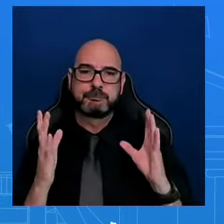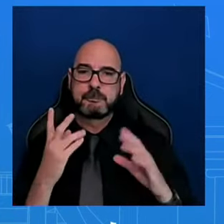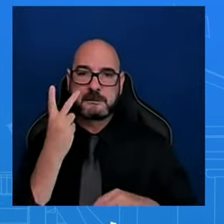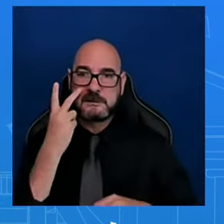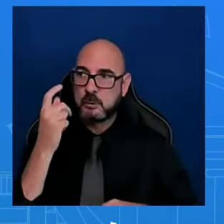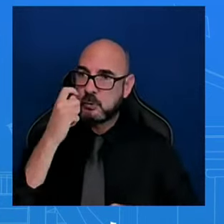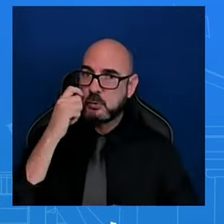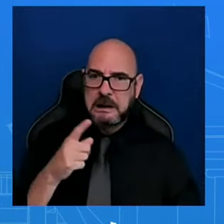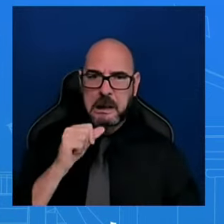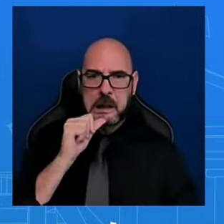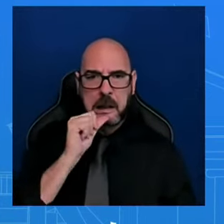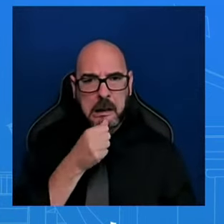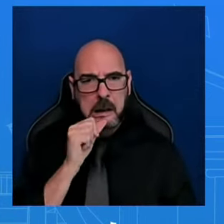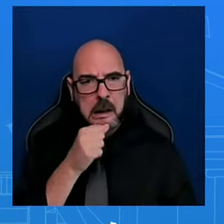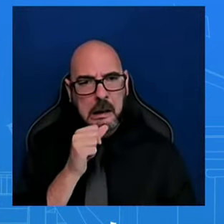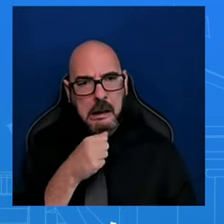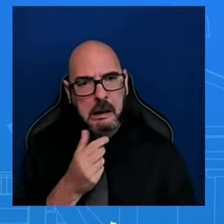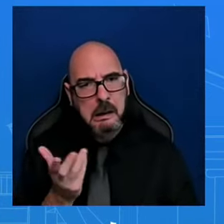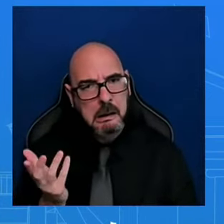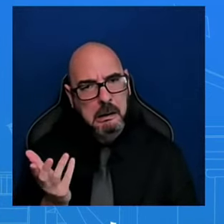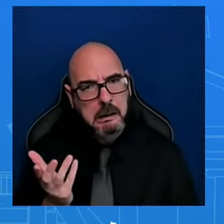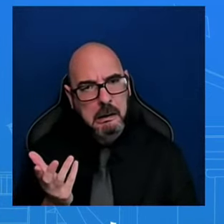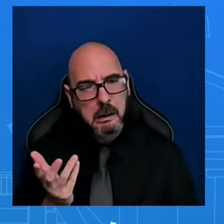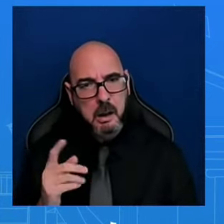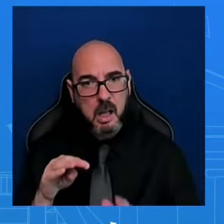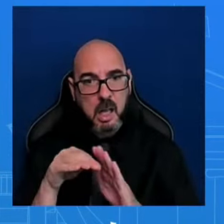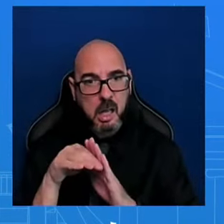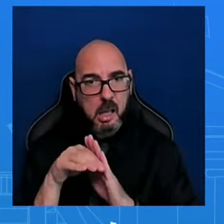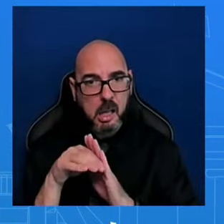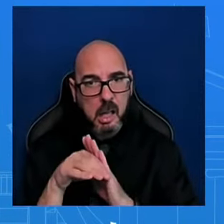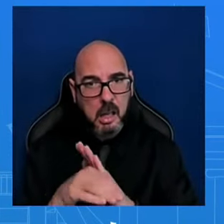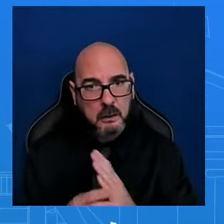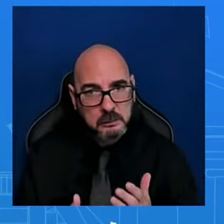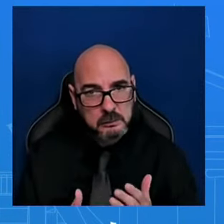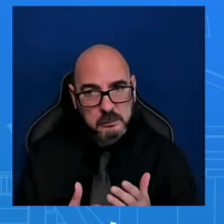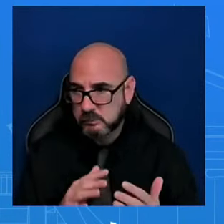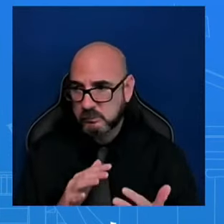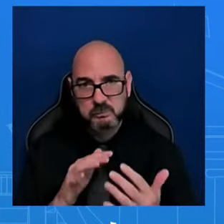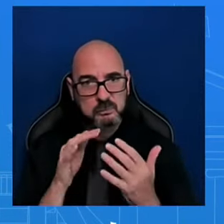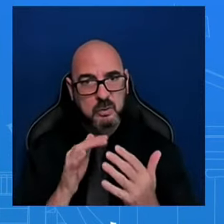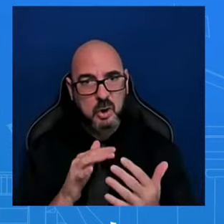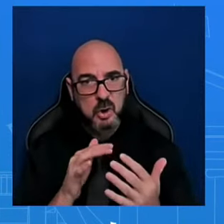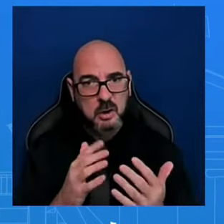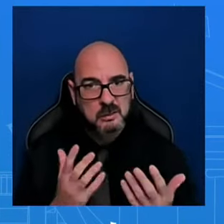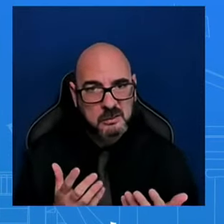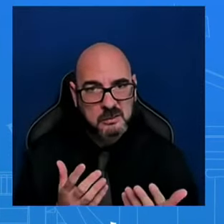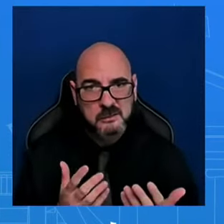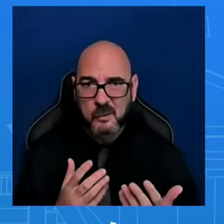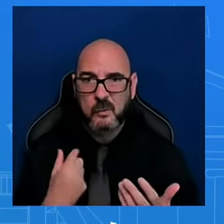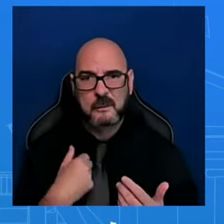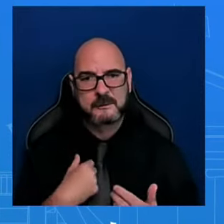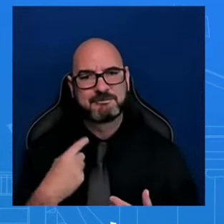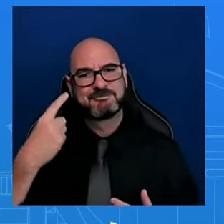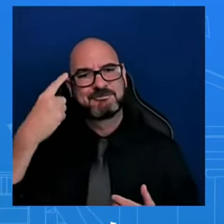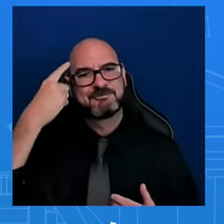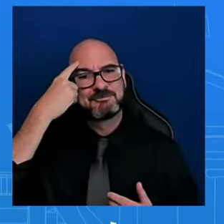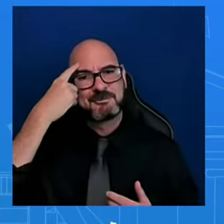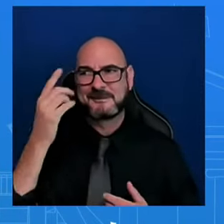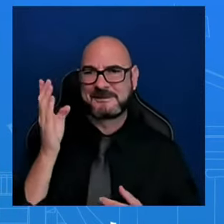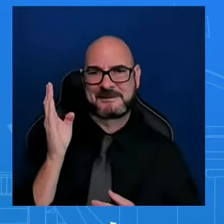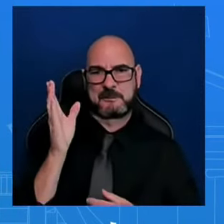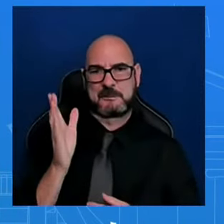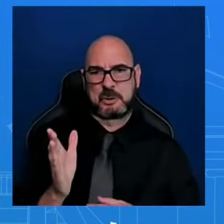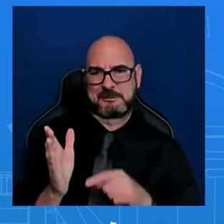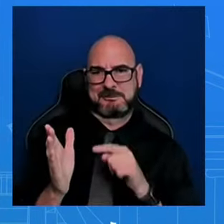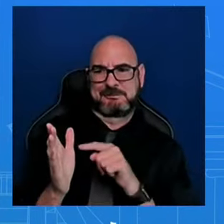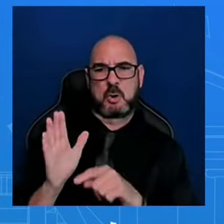battlefield. And so we believe, put it out on the floor. The Speaker needs to do that. Let congressional members vote on it. We think